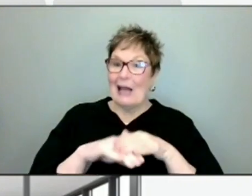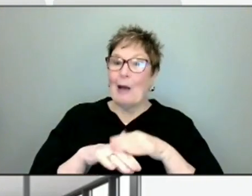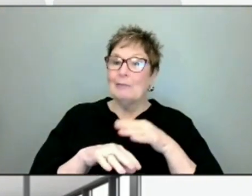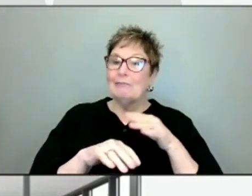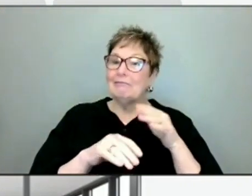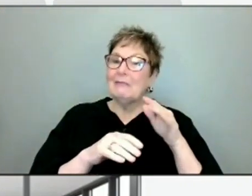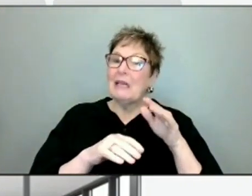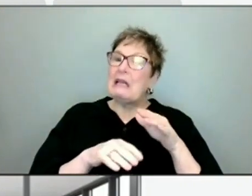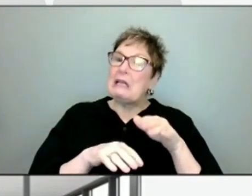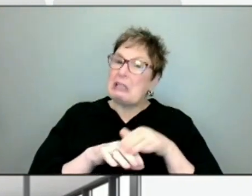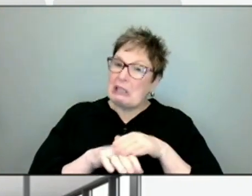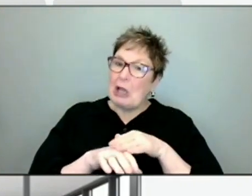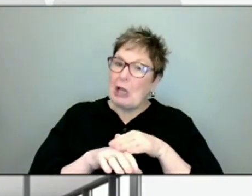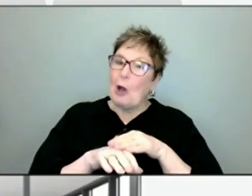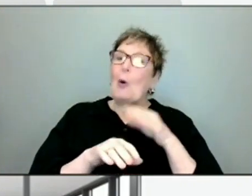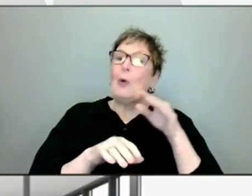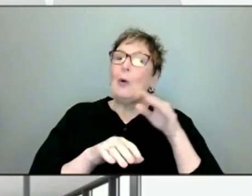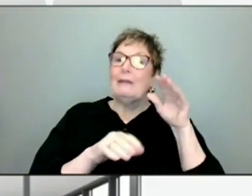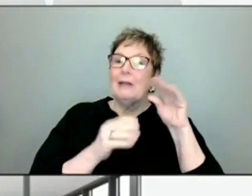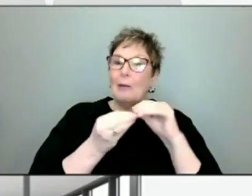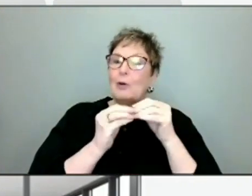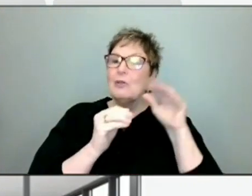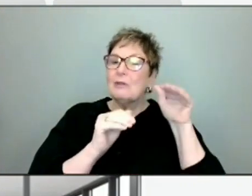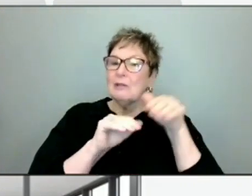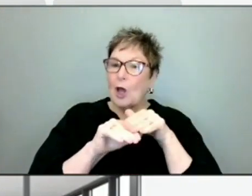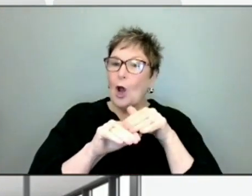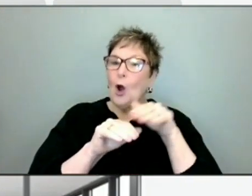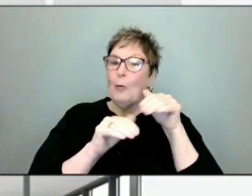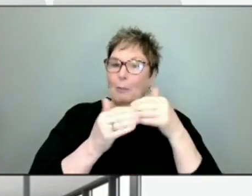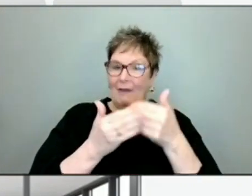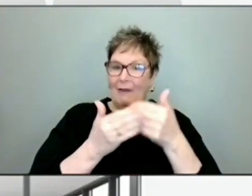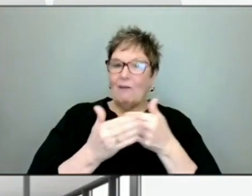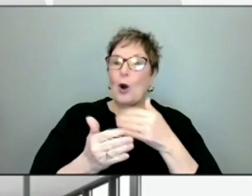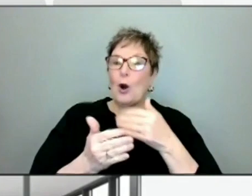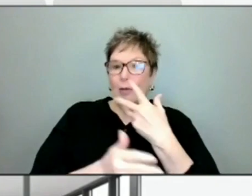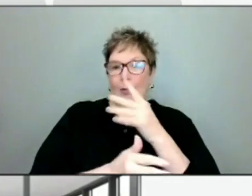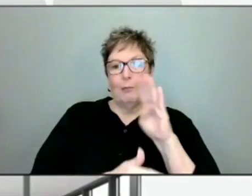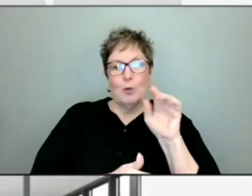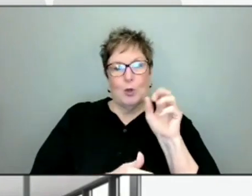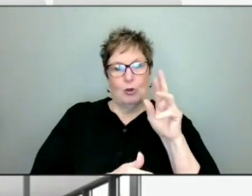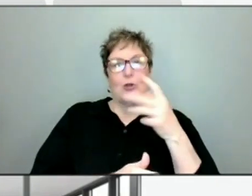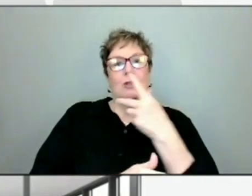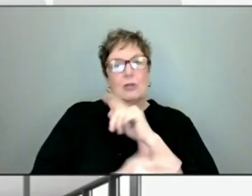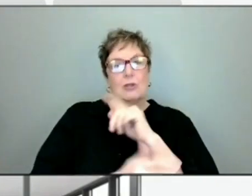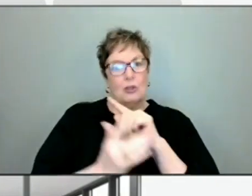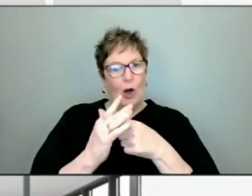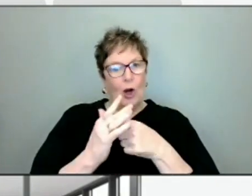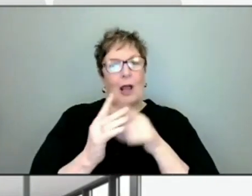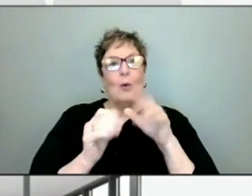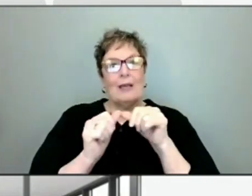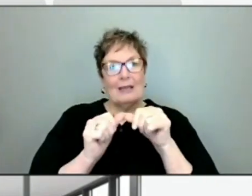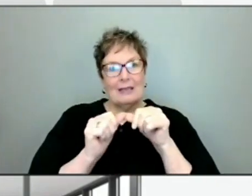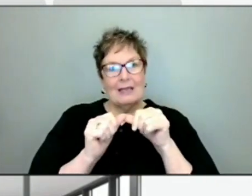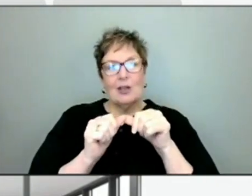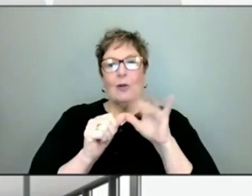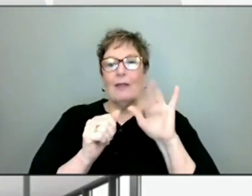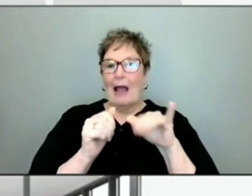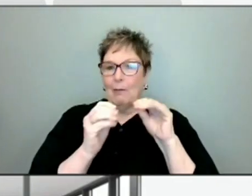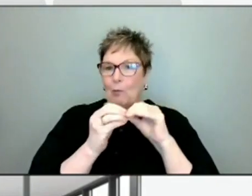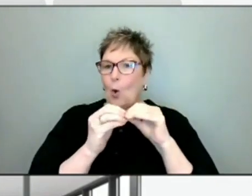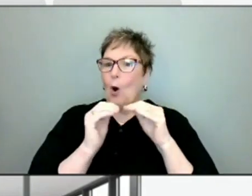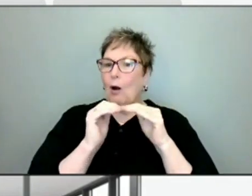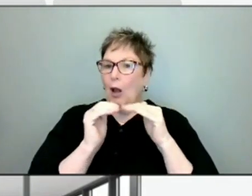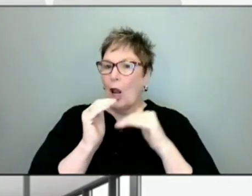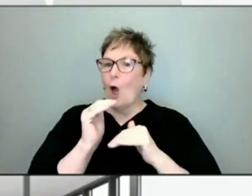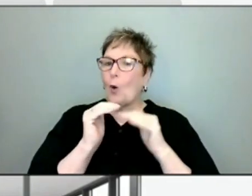people coming in for initial vaccines prior to boosters. We've continued to see that lower level of folks